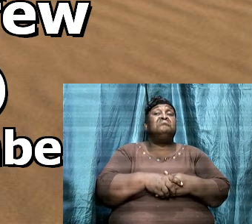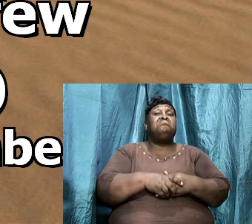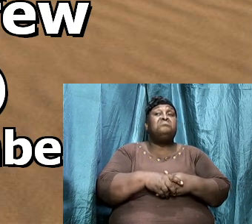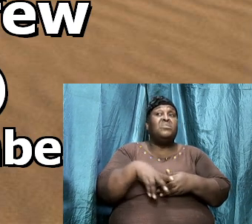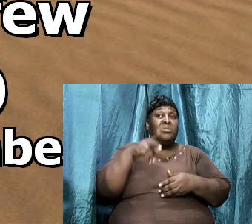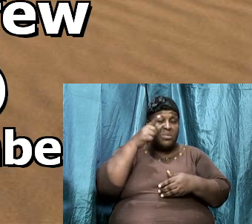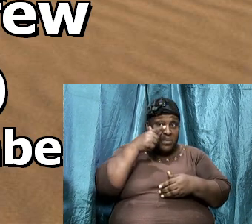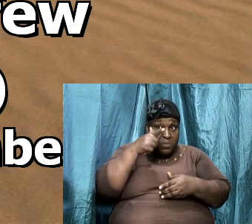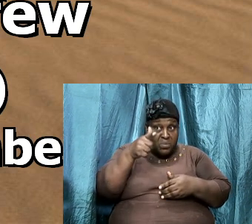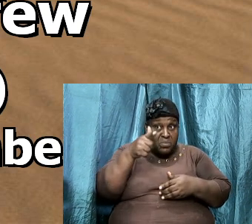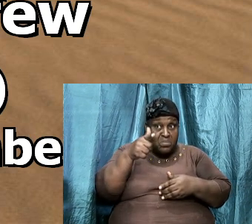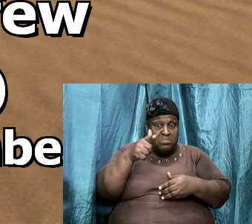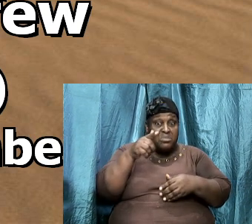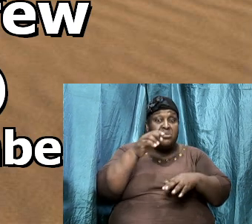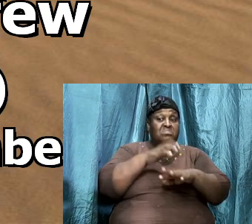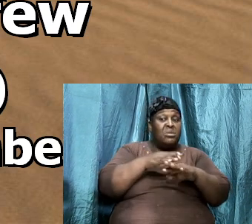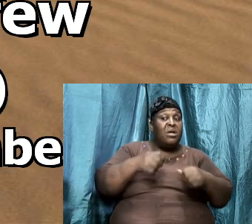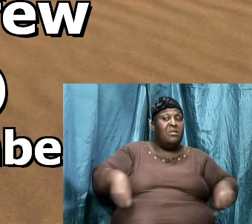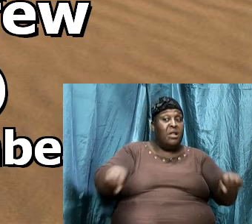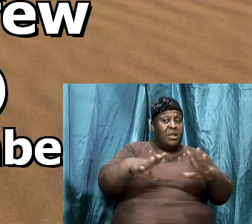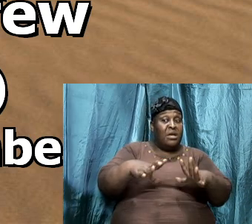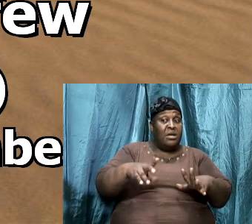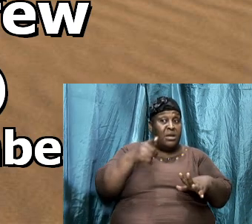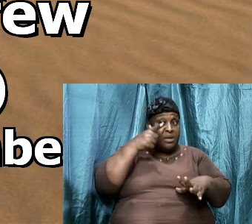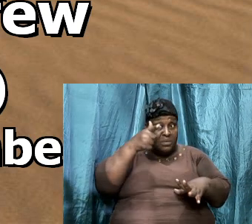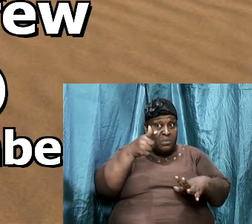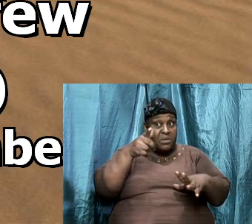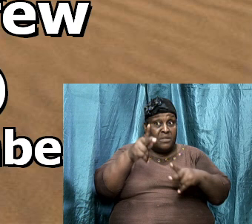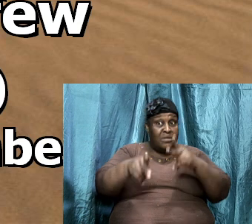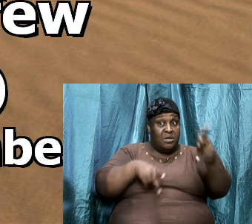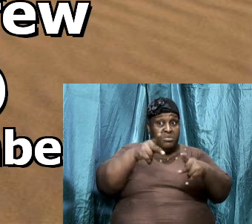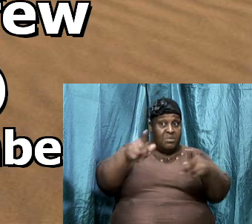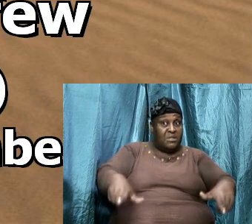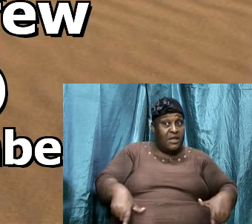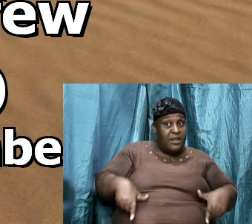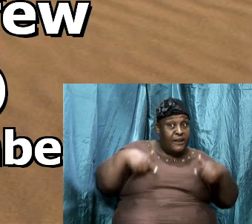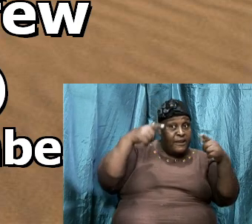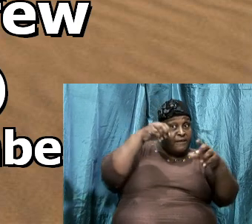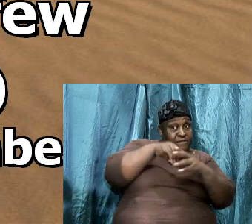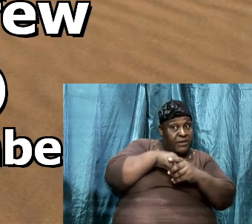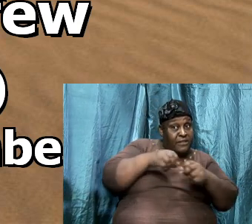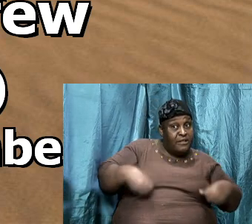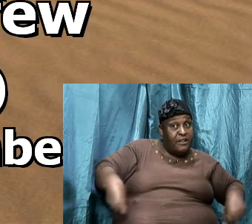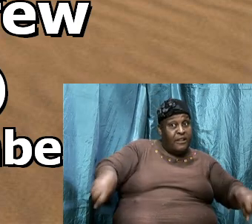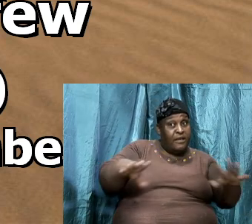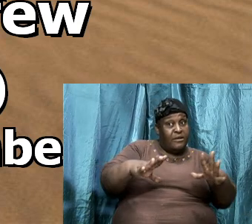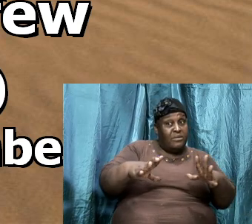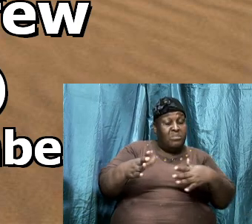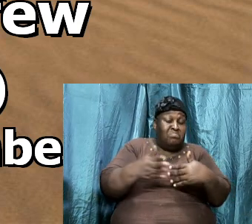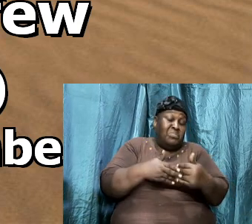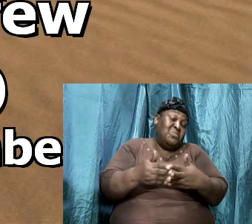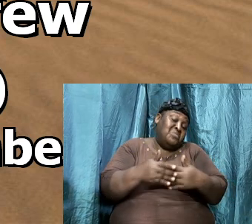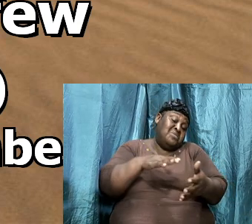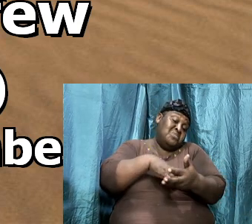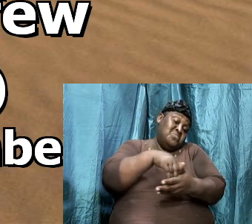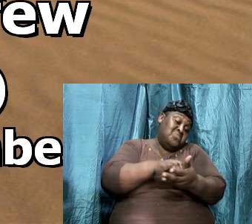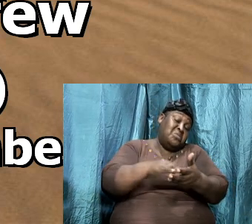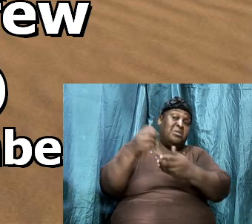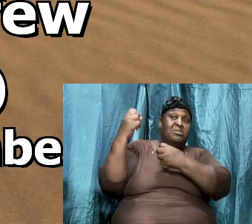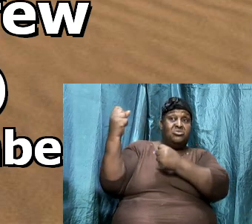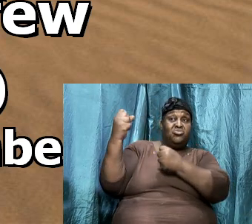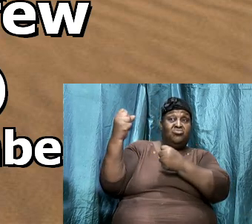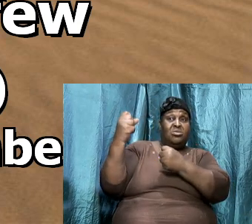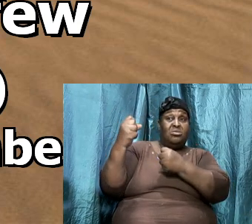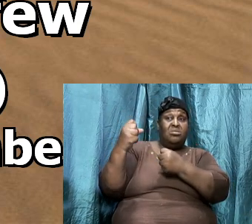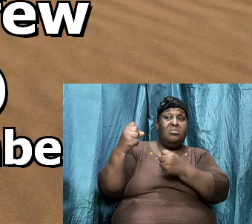Look at the land. Look at the people that dwell therein. Whether they be strong or weak. Whether